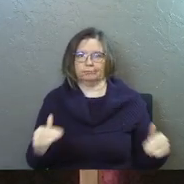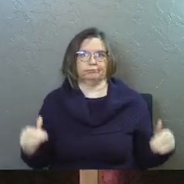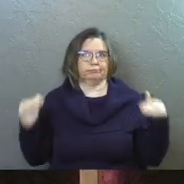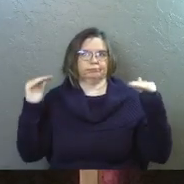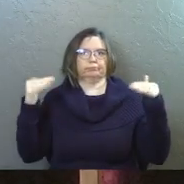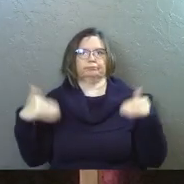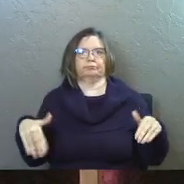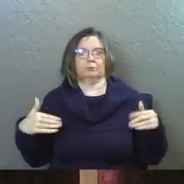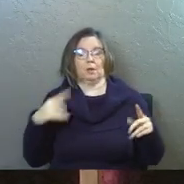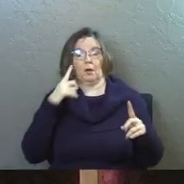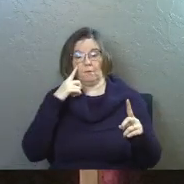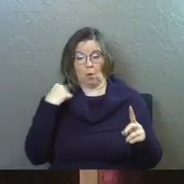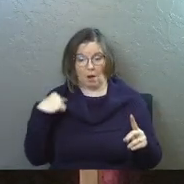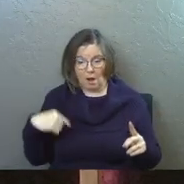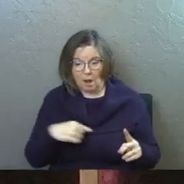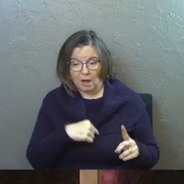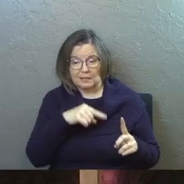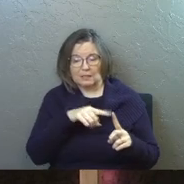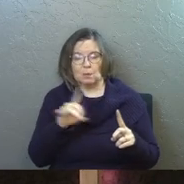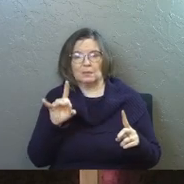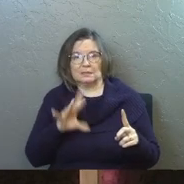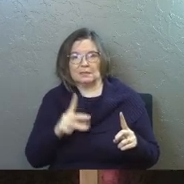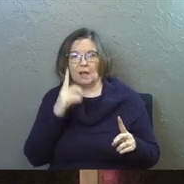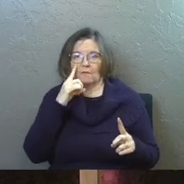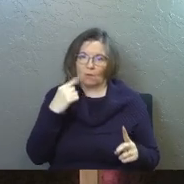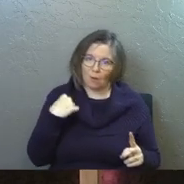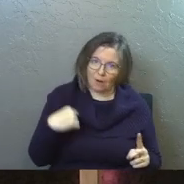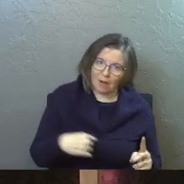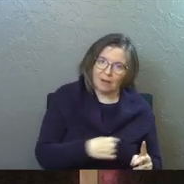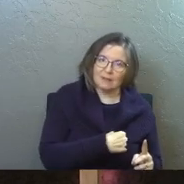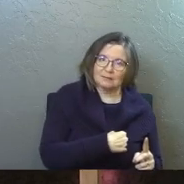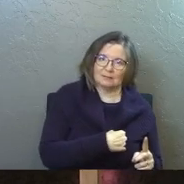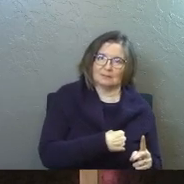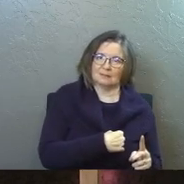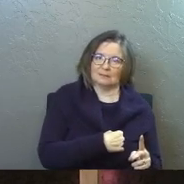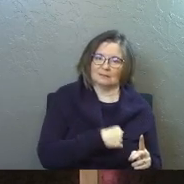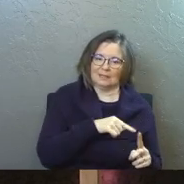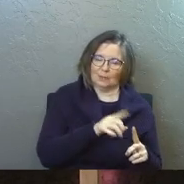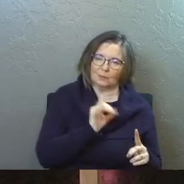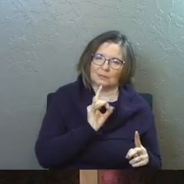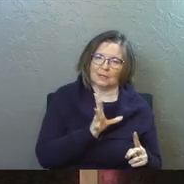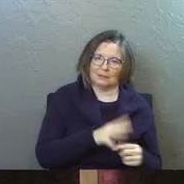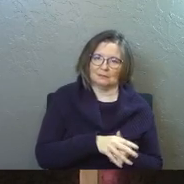So for us, he was hated. For us, he was hated.